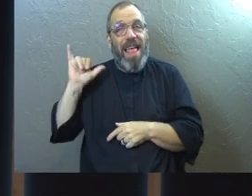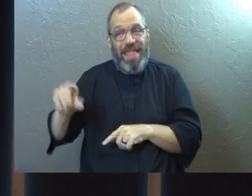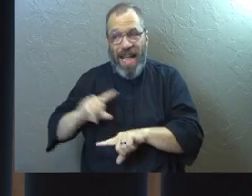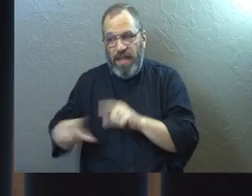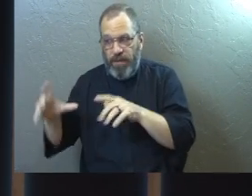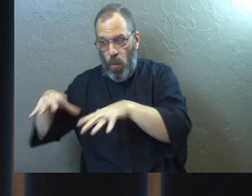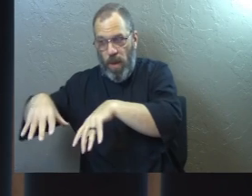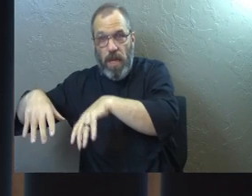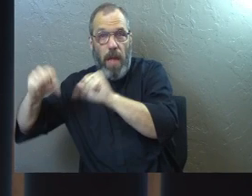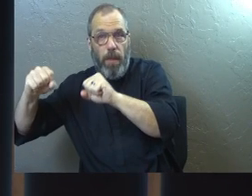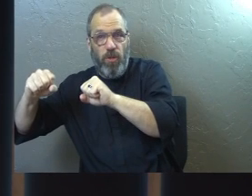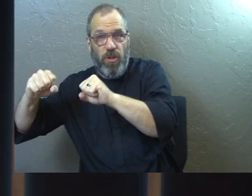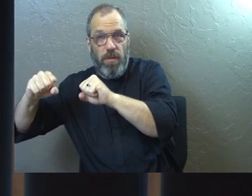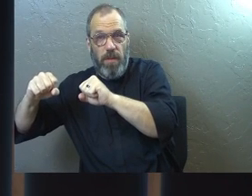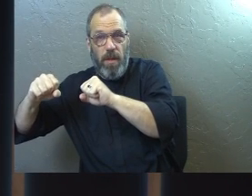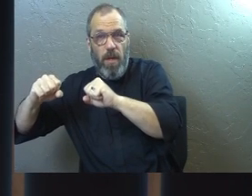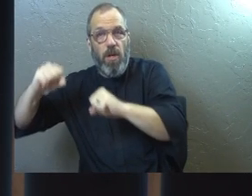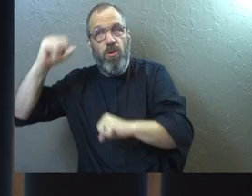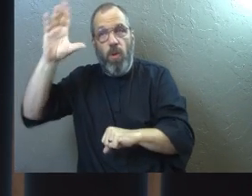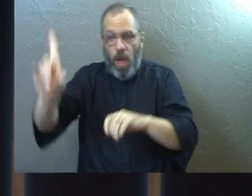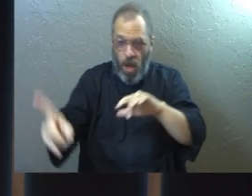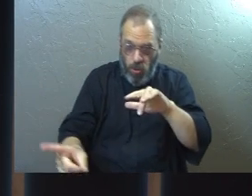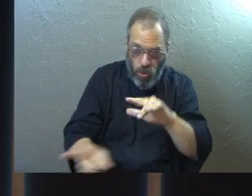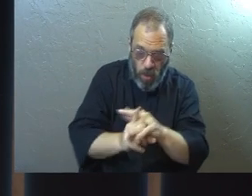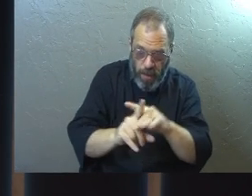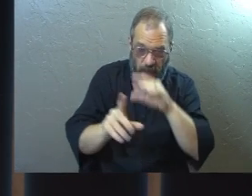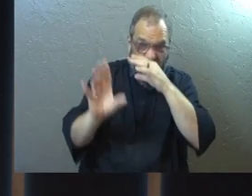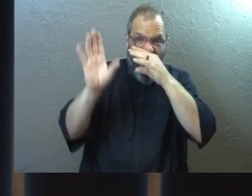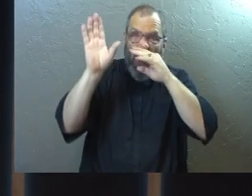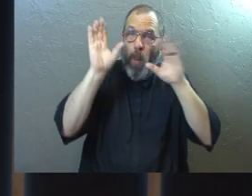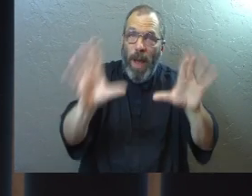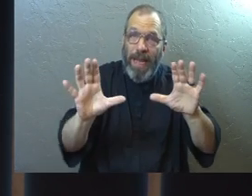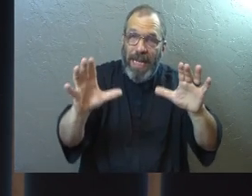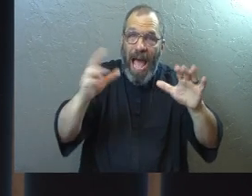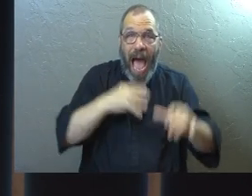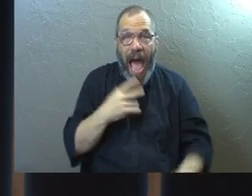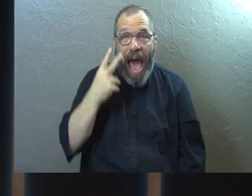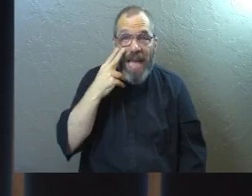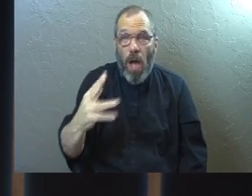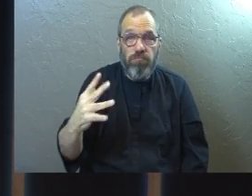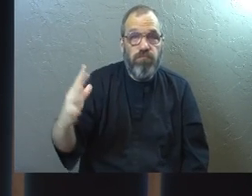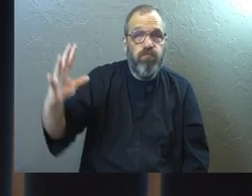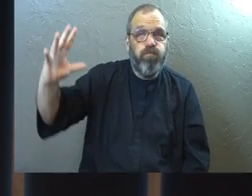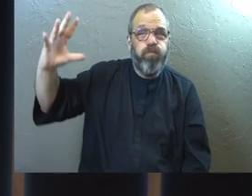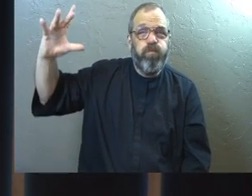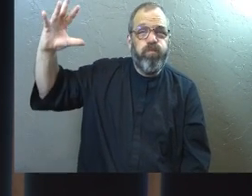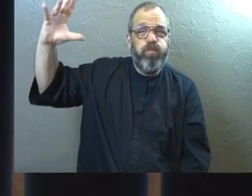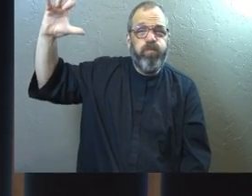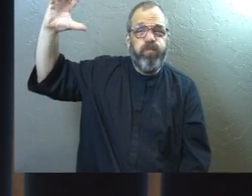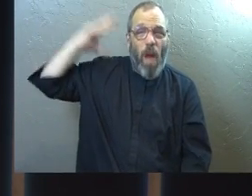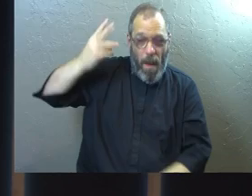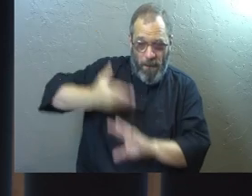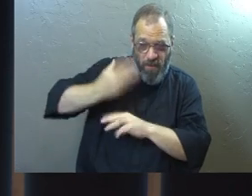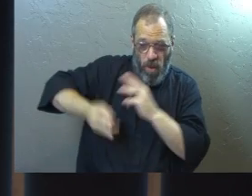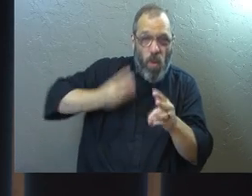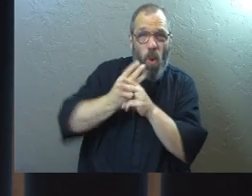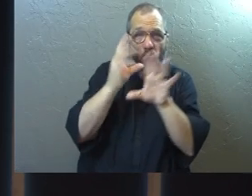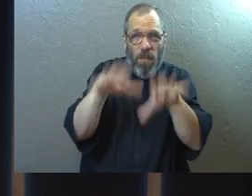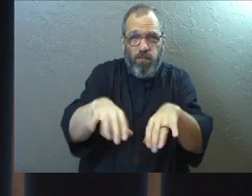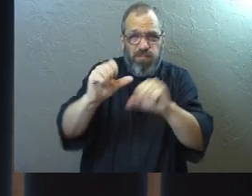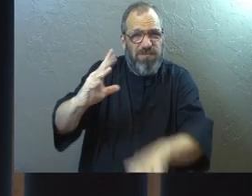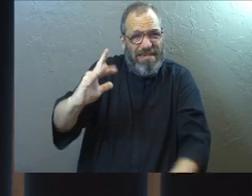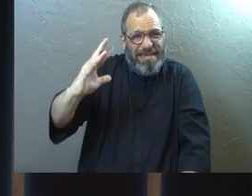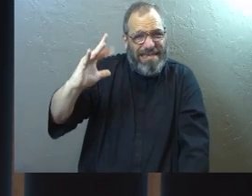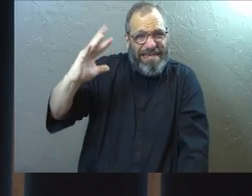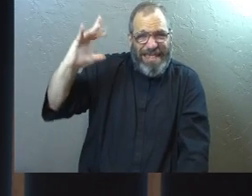the difference with adoption. And so God comes into this whole thing and says, I saw you from the beginning of the world. And I adopted you